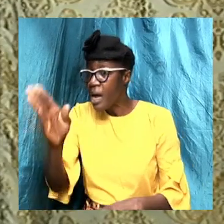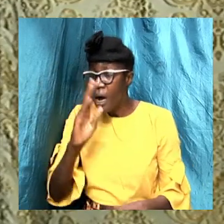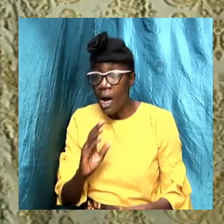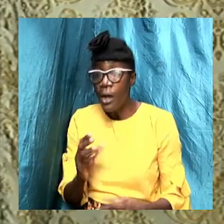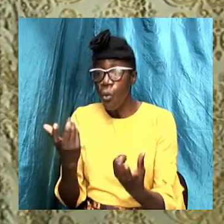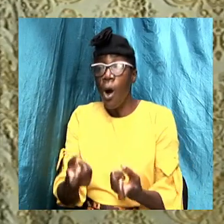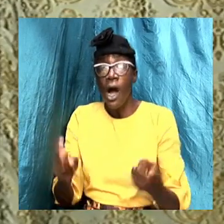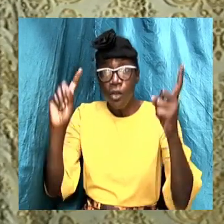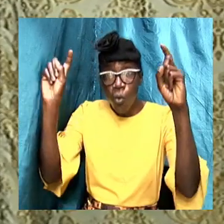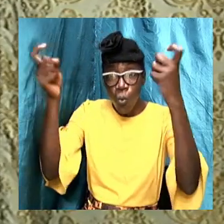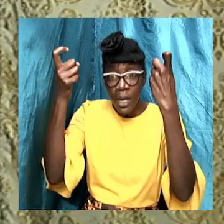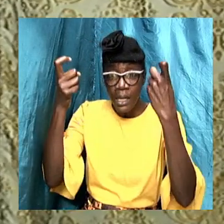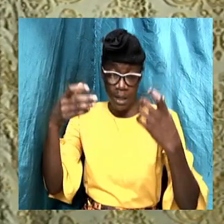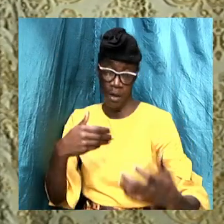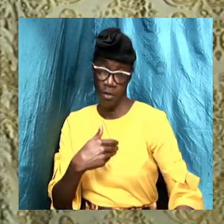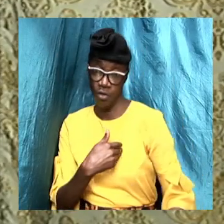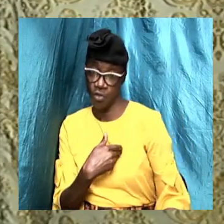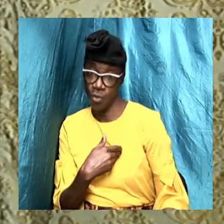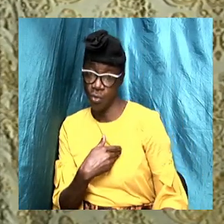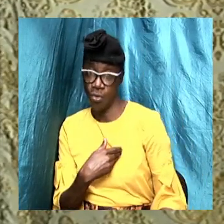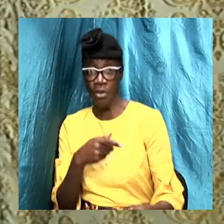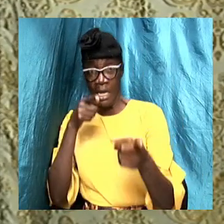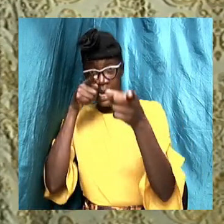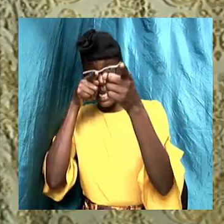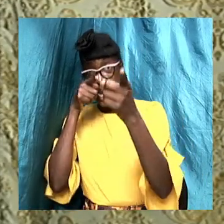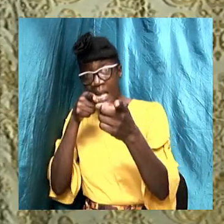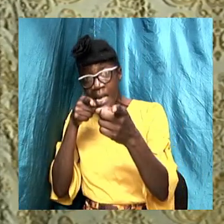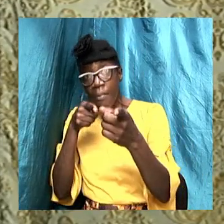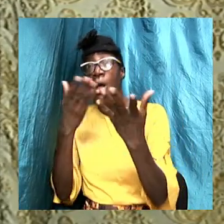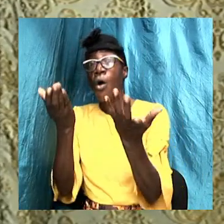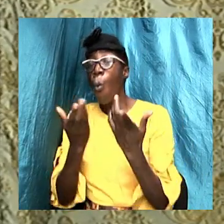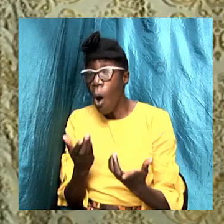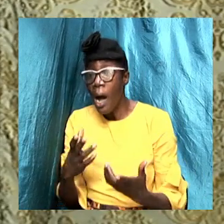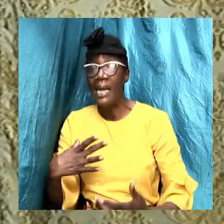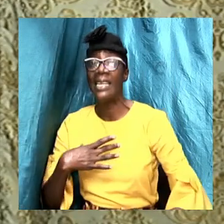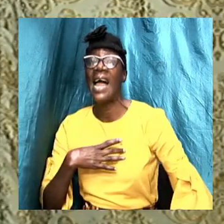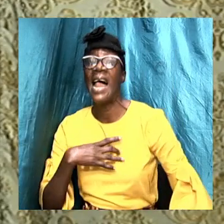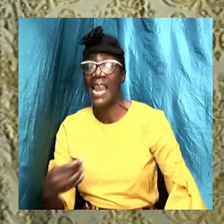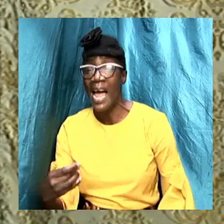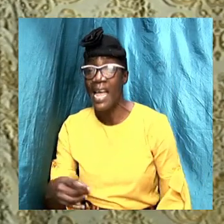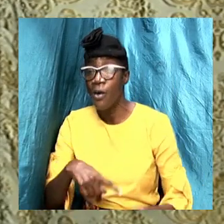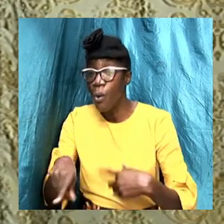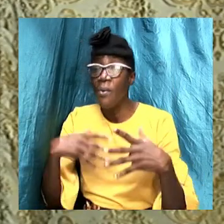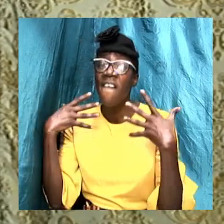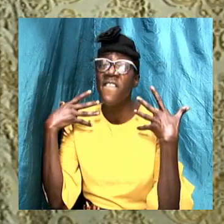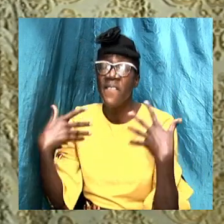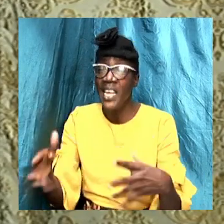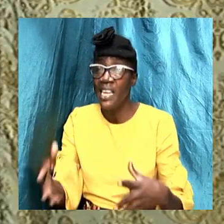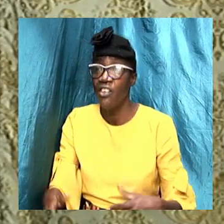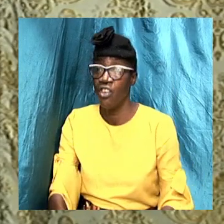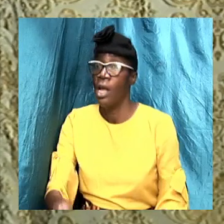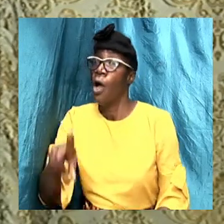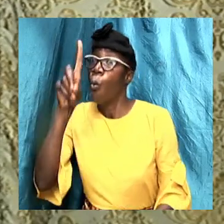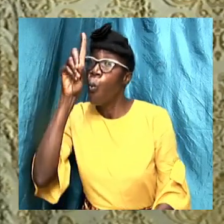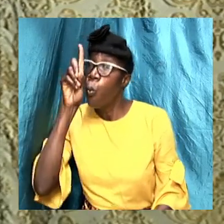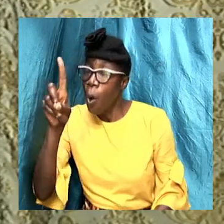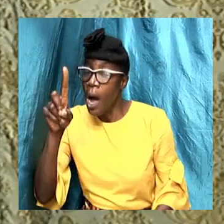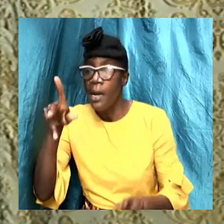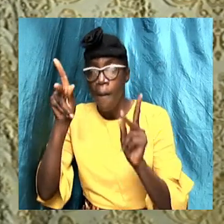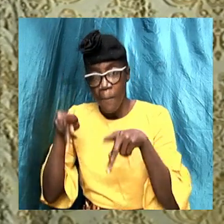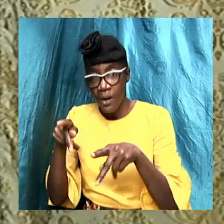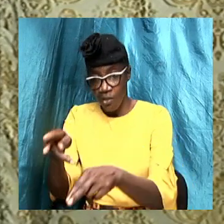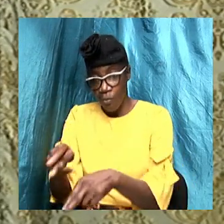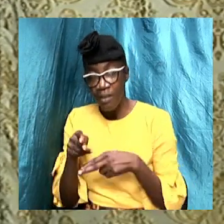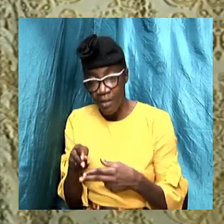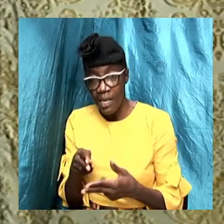I would like that when we are through, if one person receive